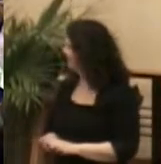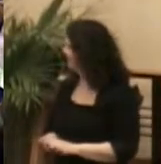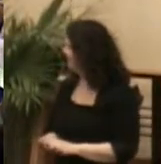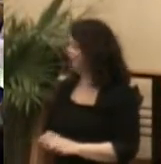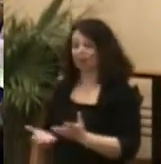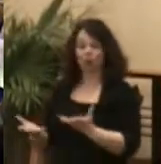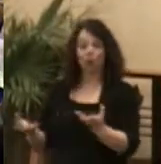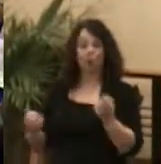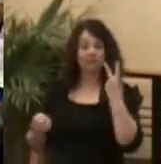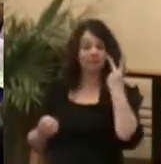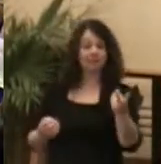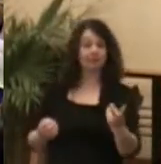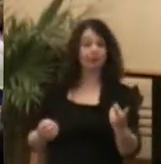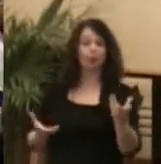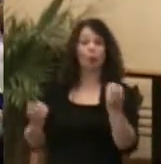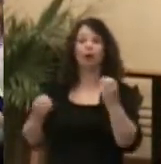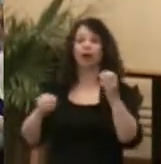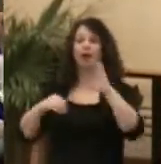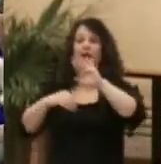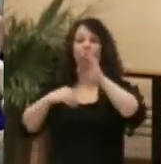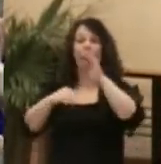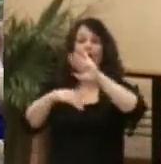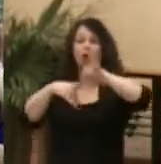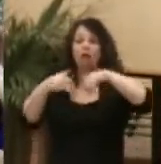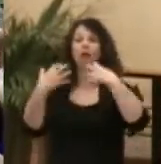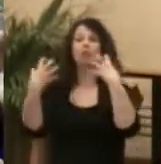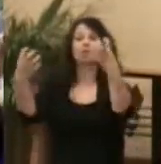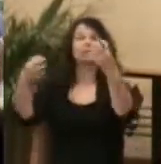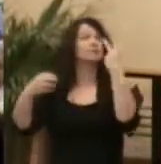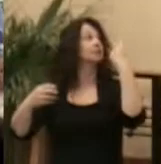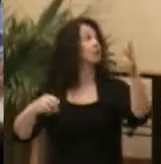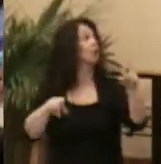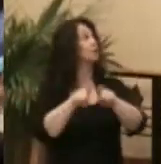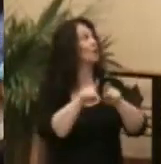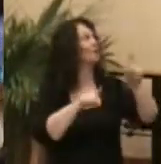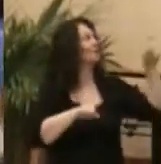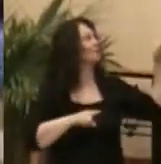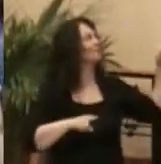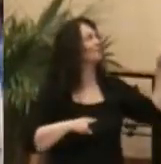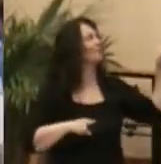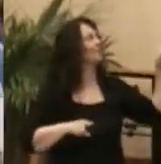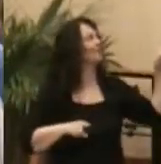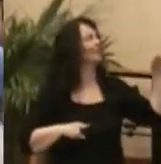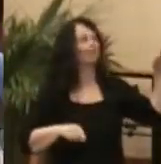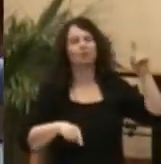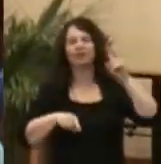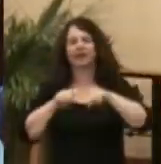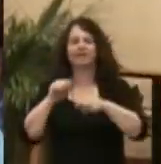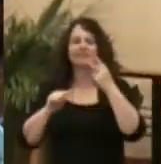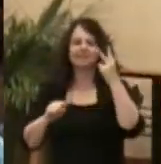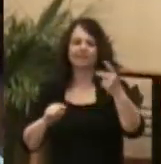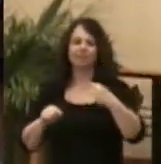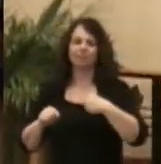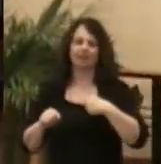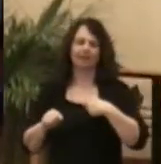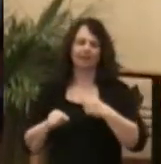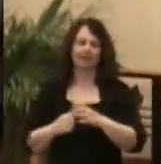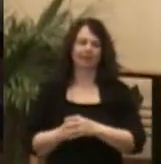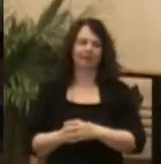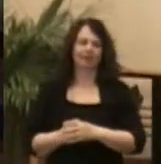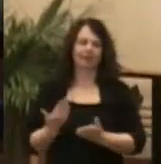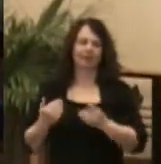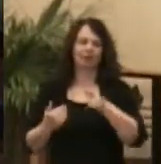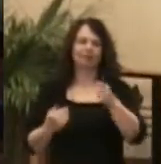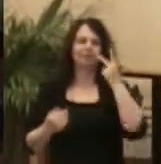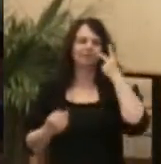to see this and we want the congregation to see it too. Good. So if you can't see me very well, maybe you can